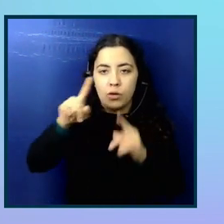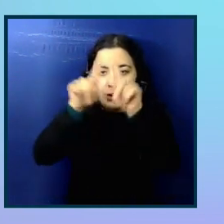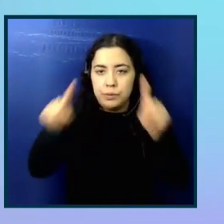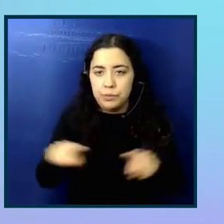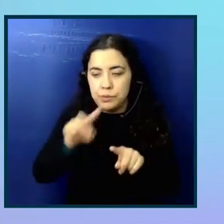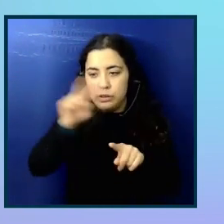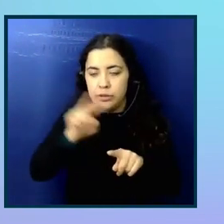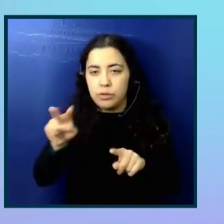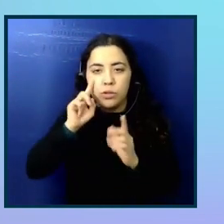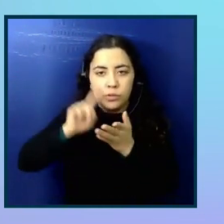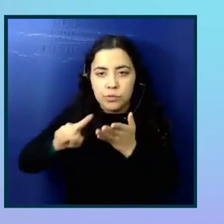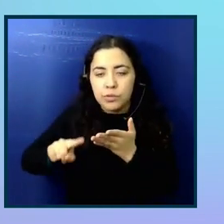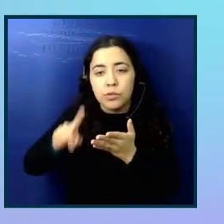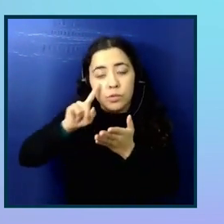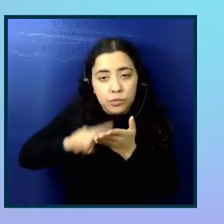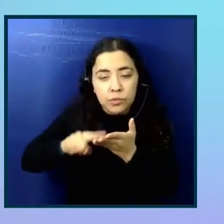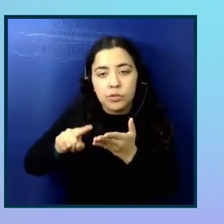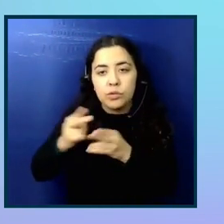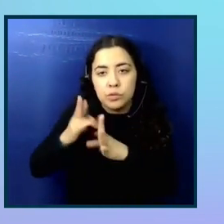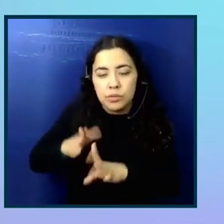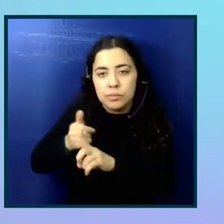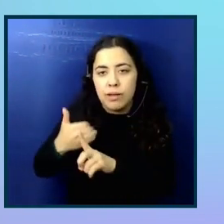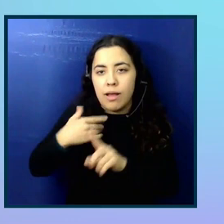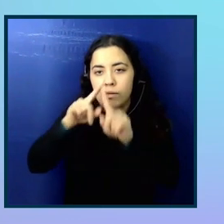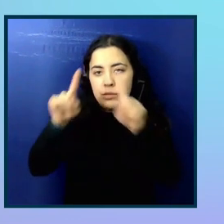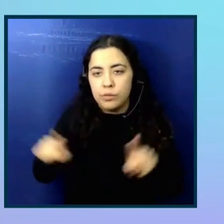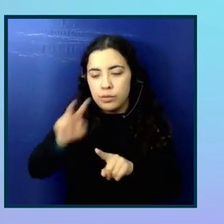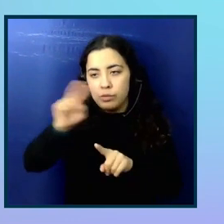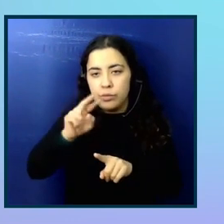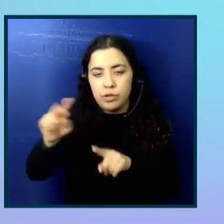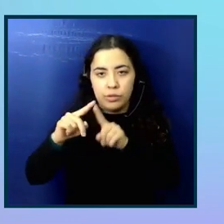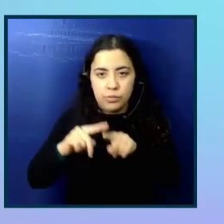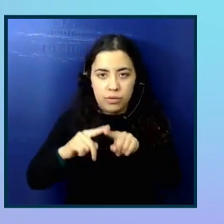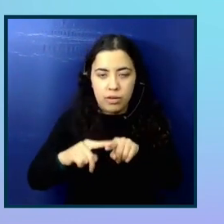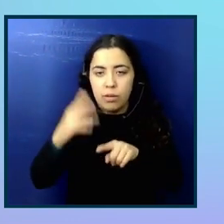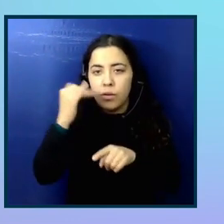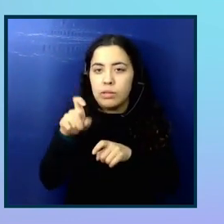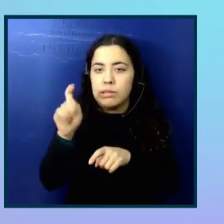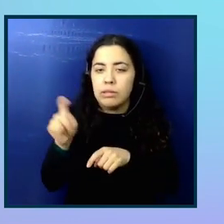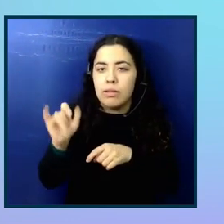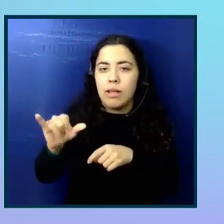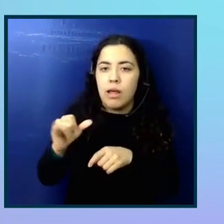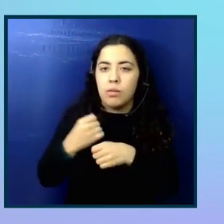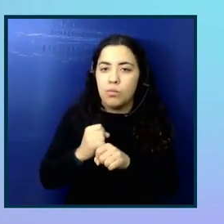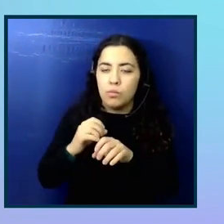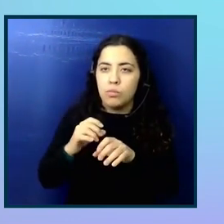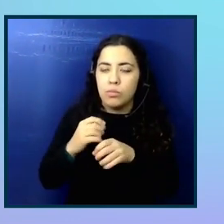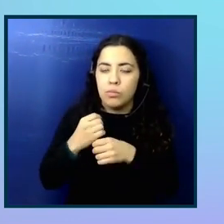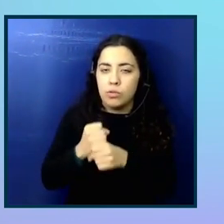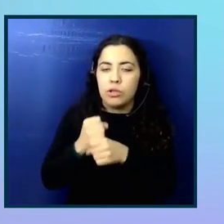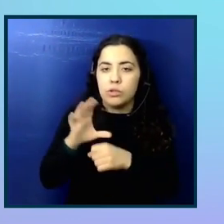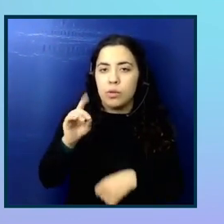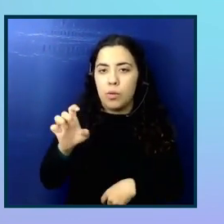or researching with a screen reader user. And the reason for that is because you need the production code, well, like code